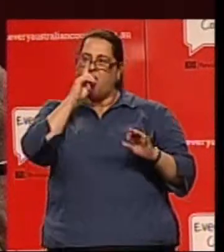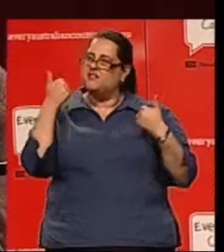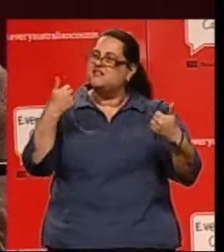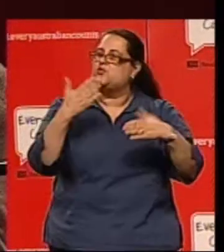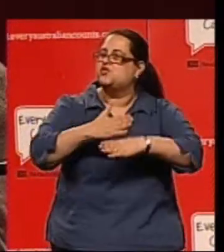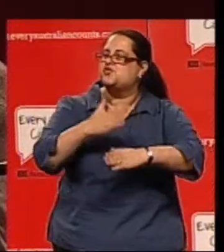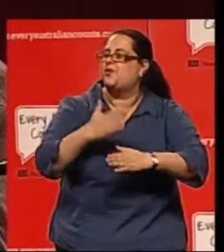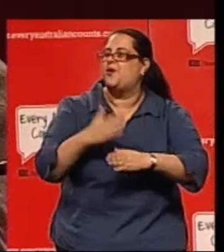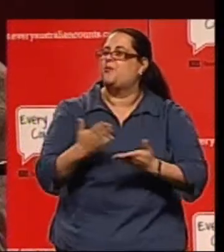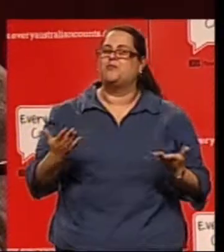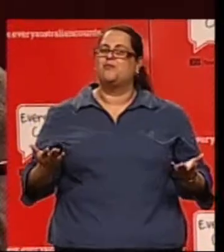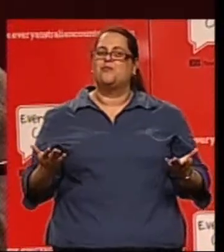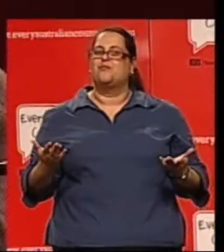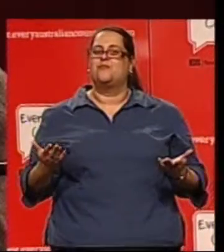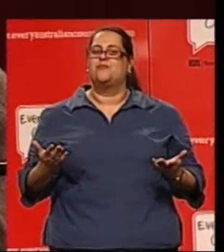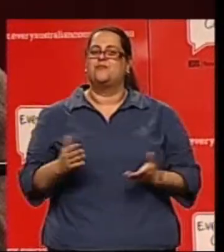or other social activities.